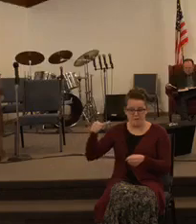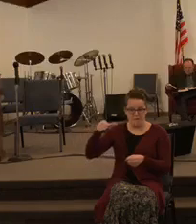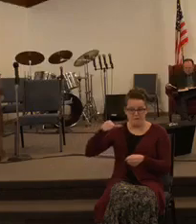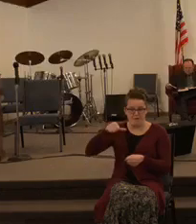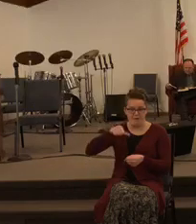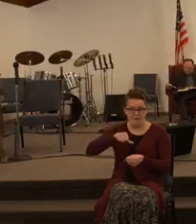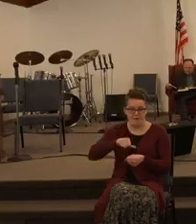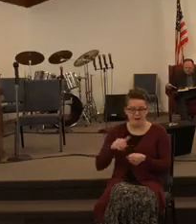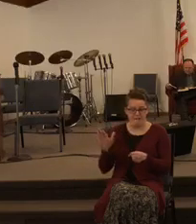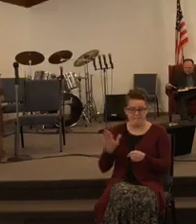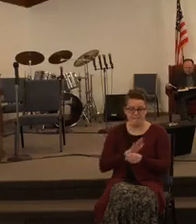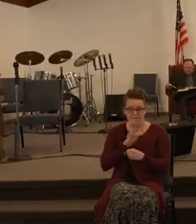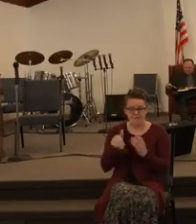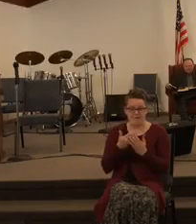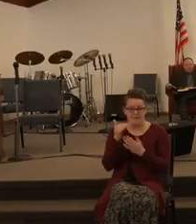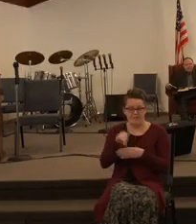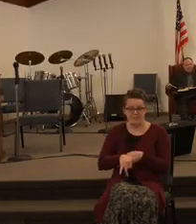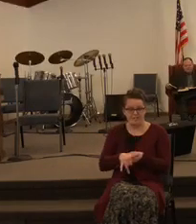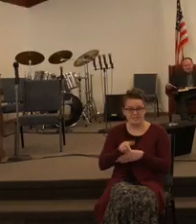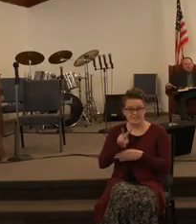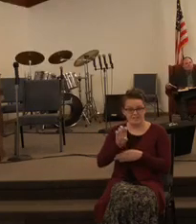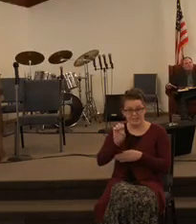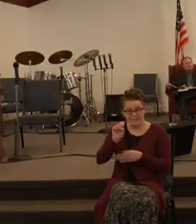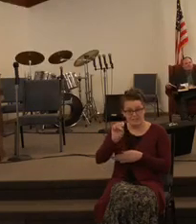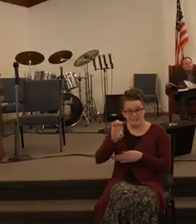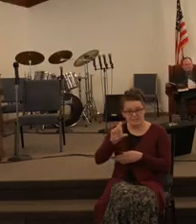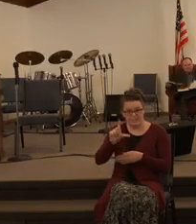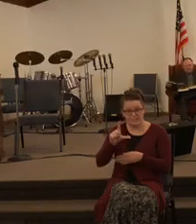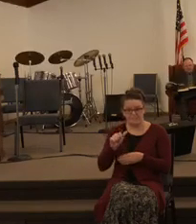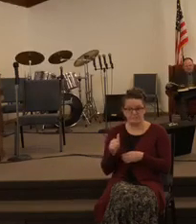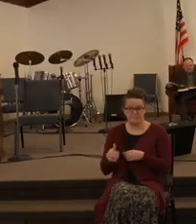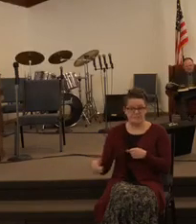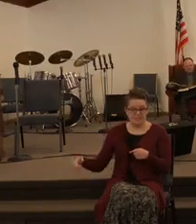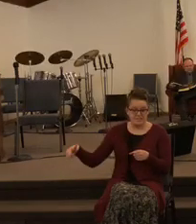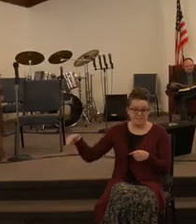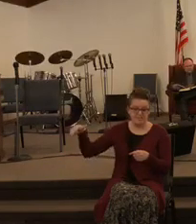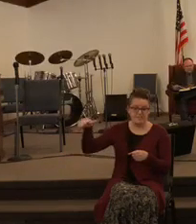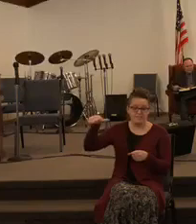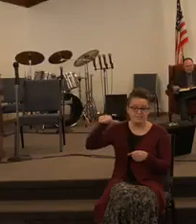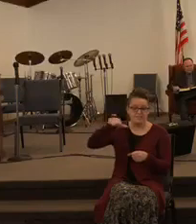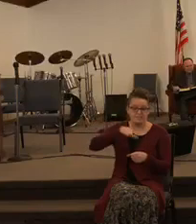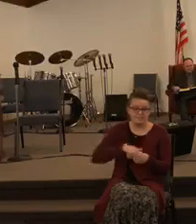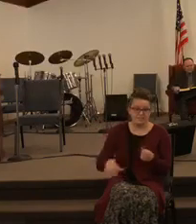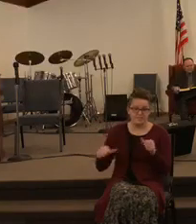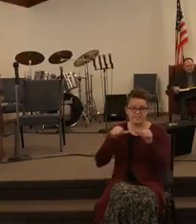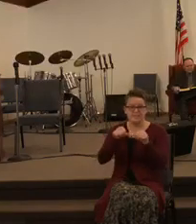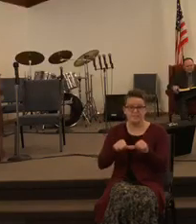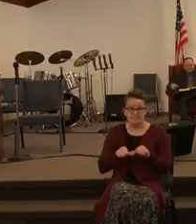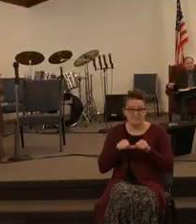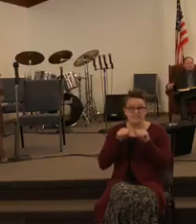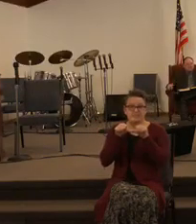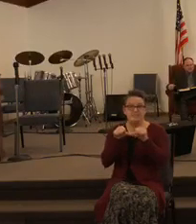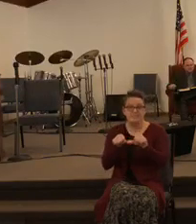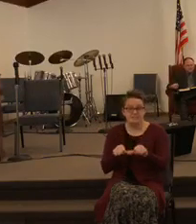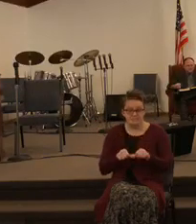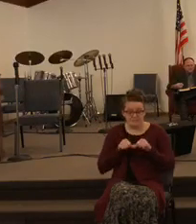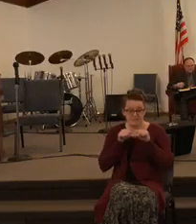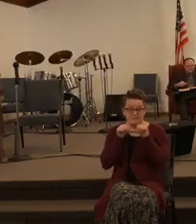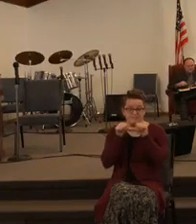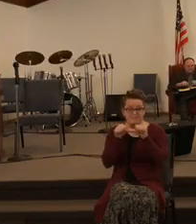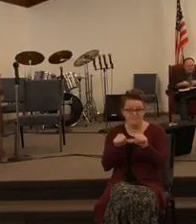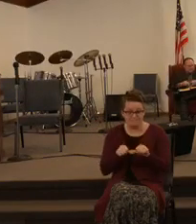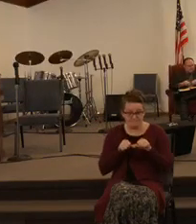start filling these vessels that oil kept pouring and kept pouring she would fill one vessel after